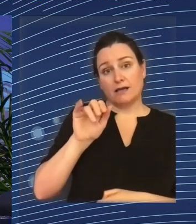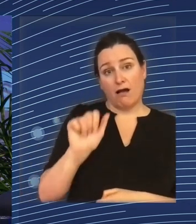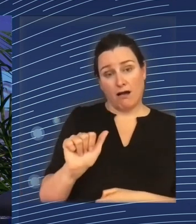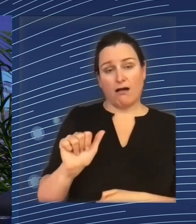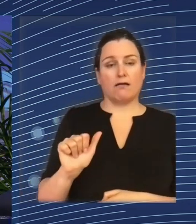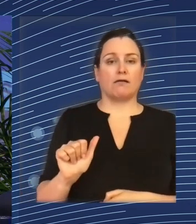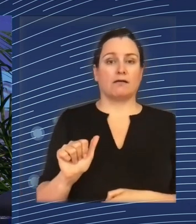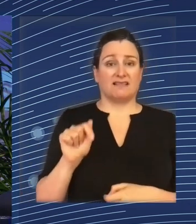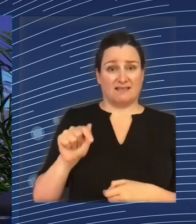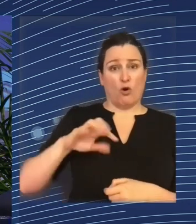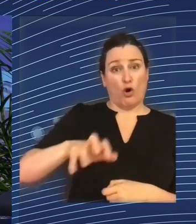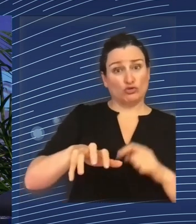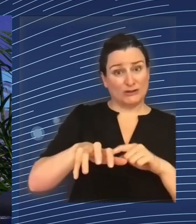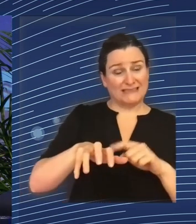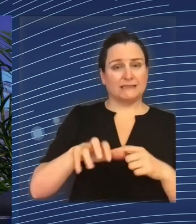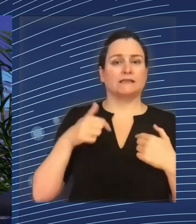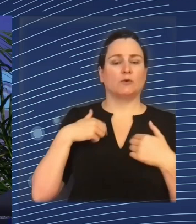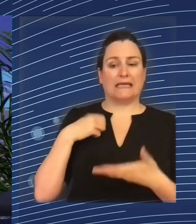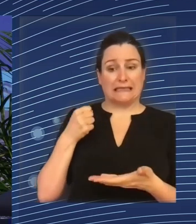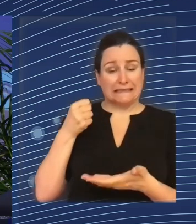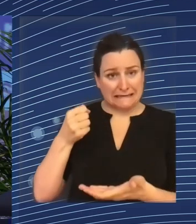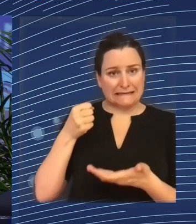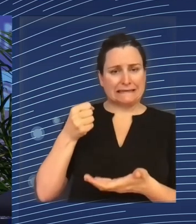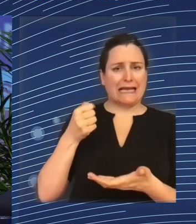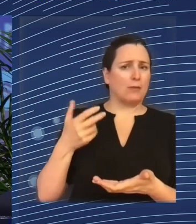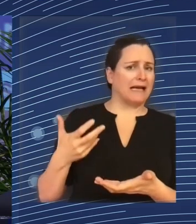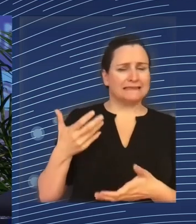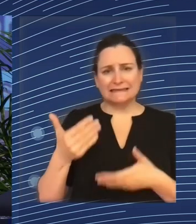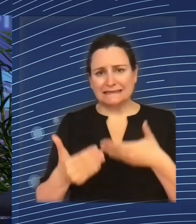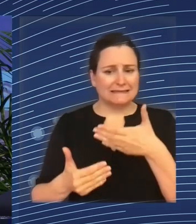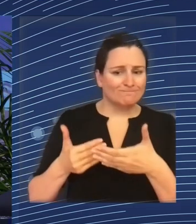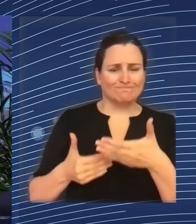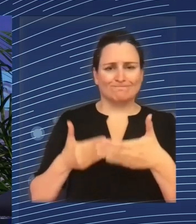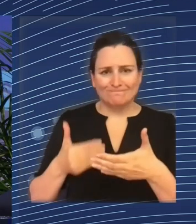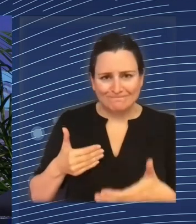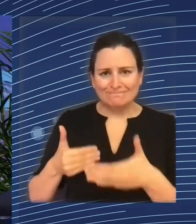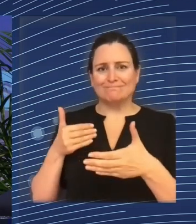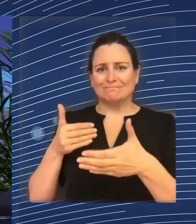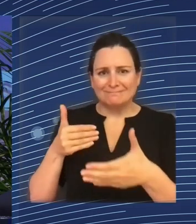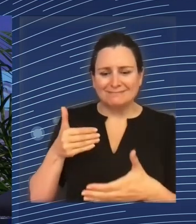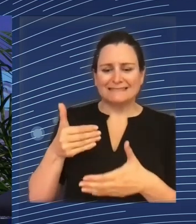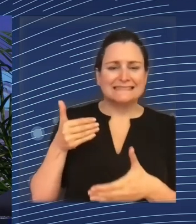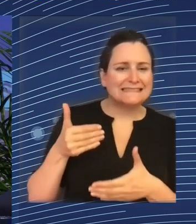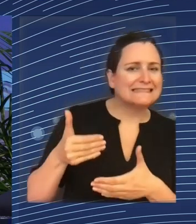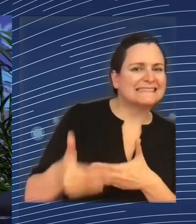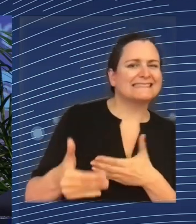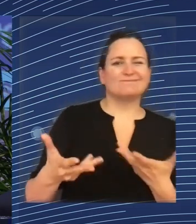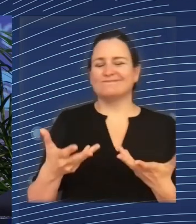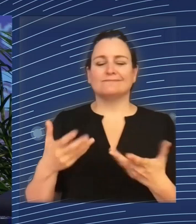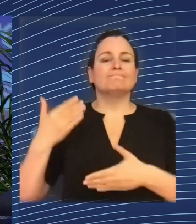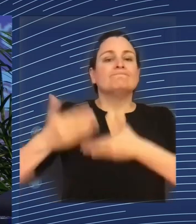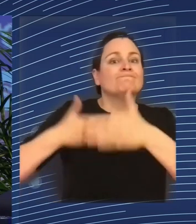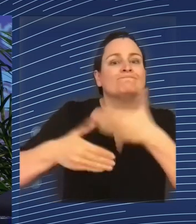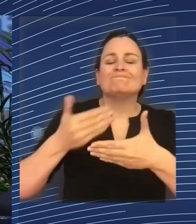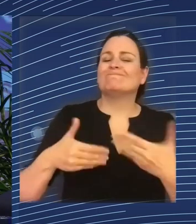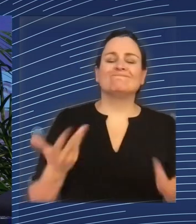process, and it's very reluctant and it's not happening with the dynamics in which we would want to see things happening. Our